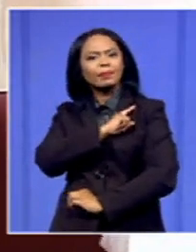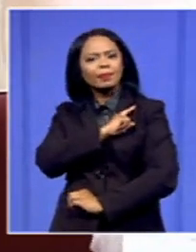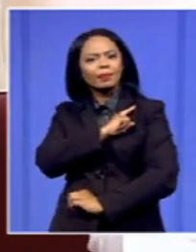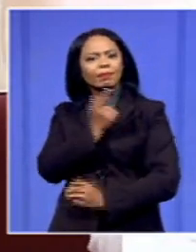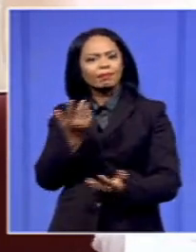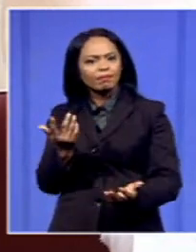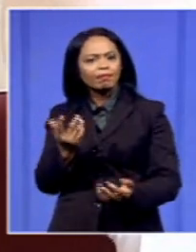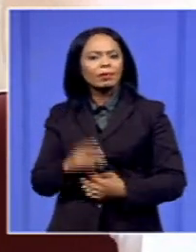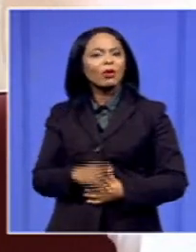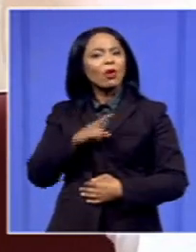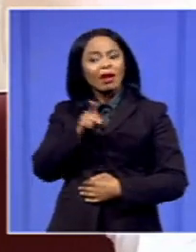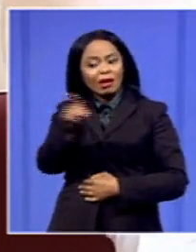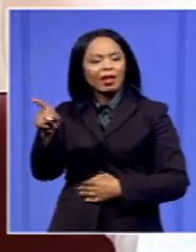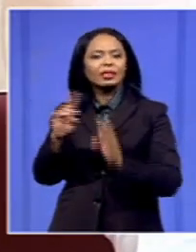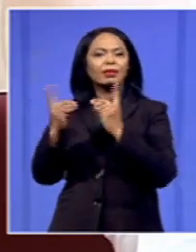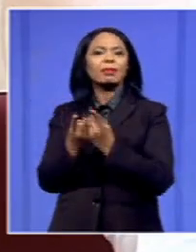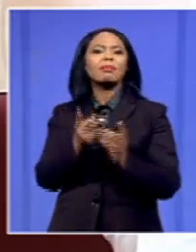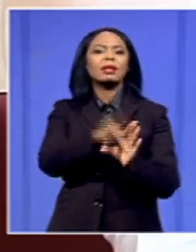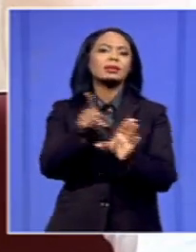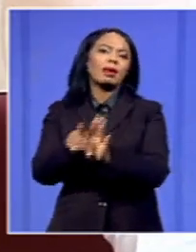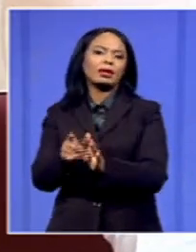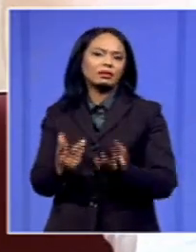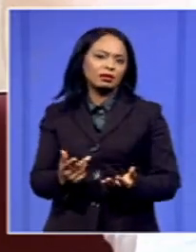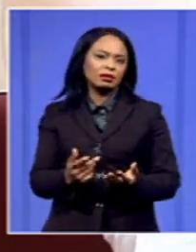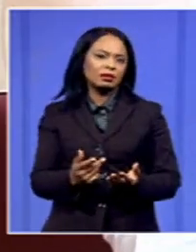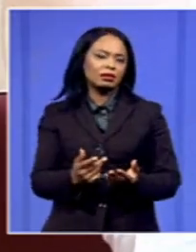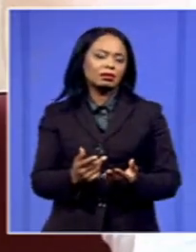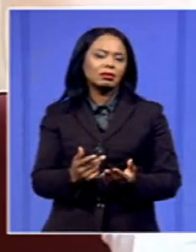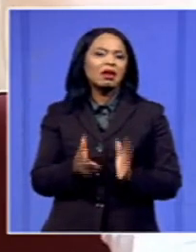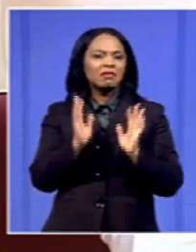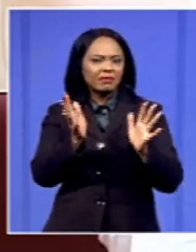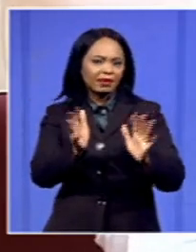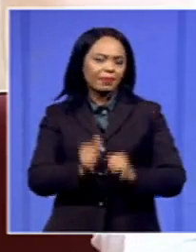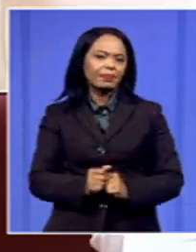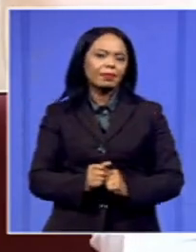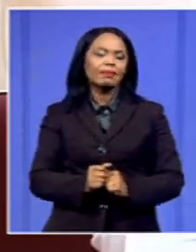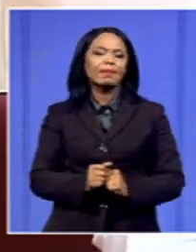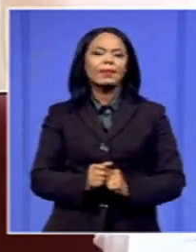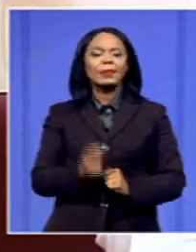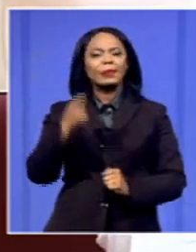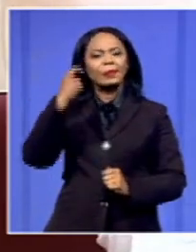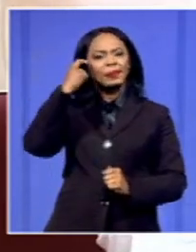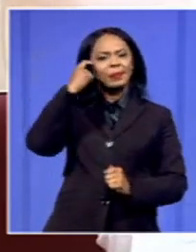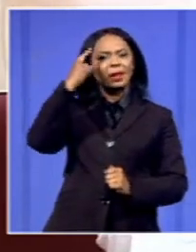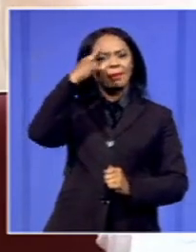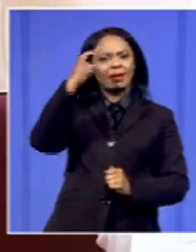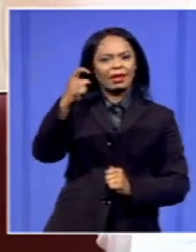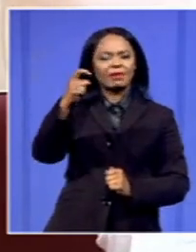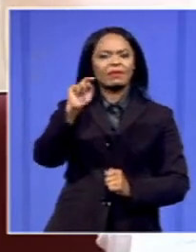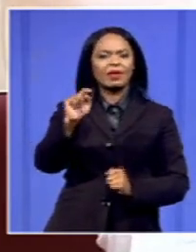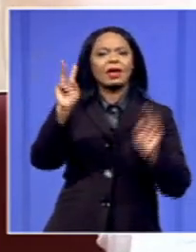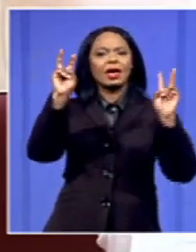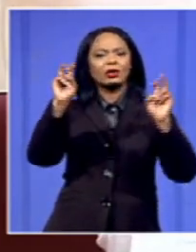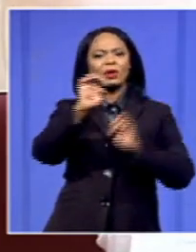in terms of the work that was done. So we believe that if you look at the issue of the